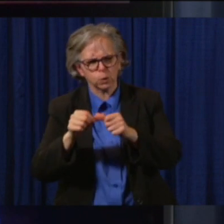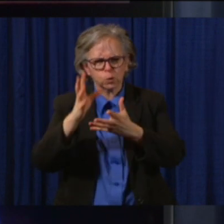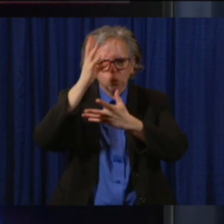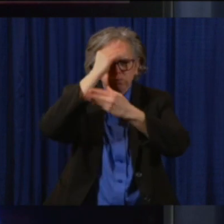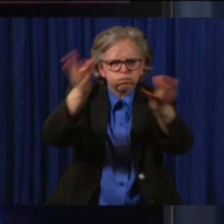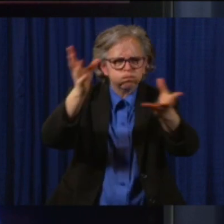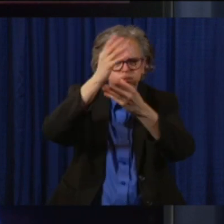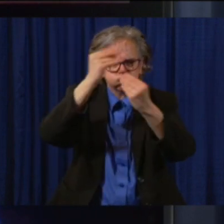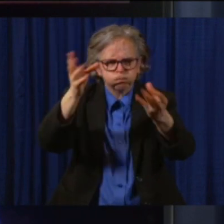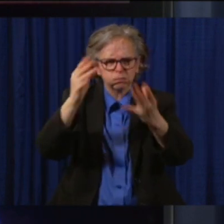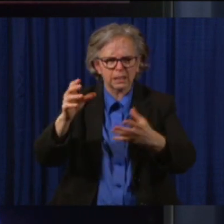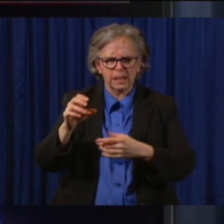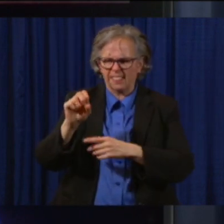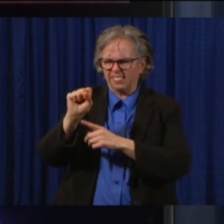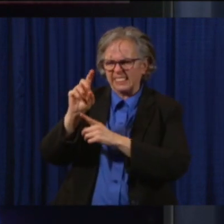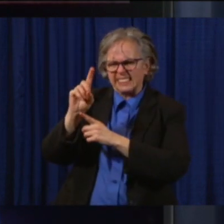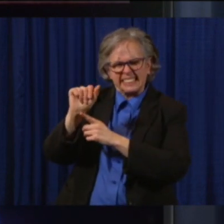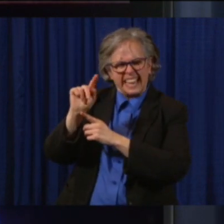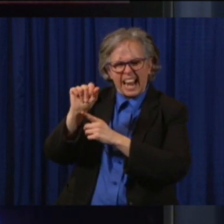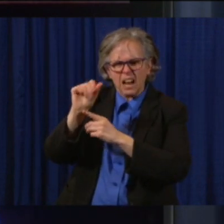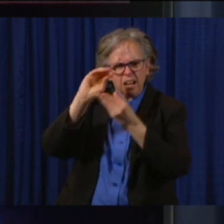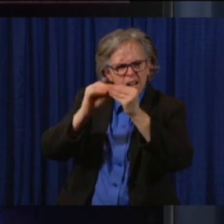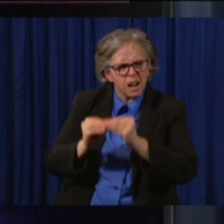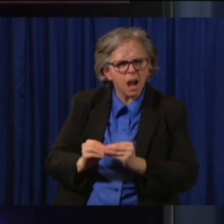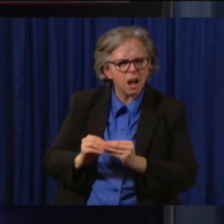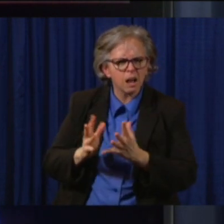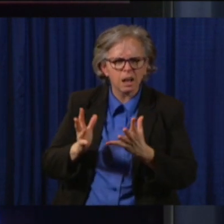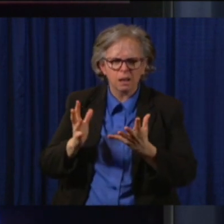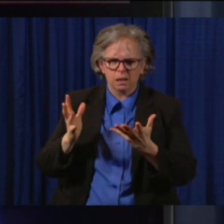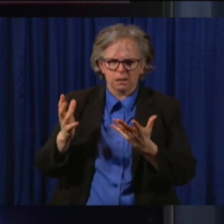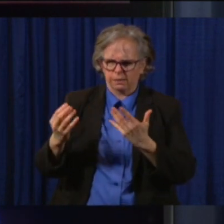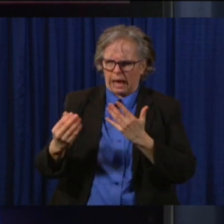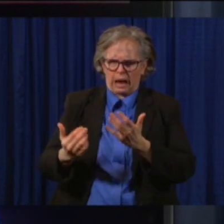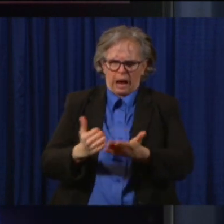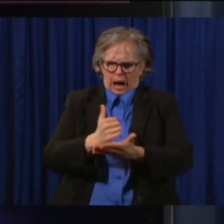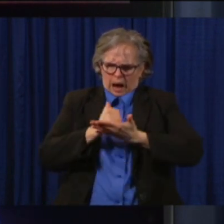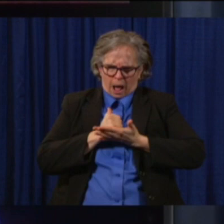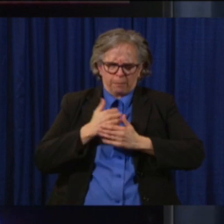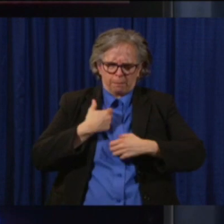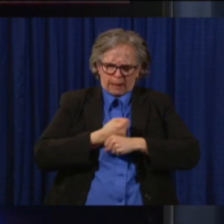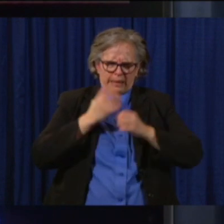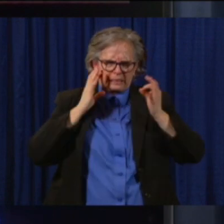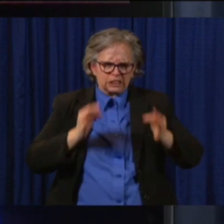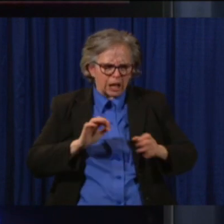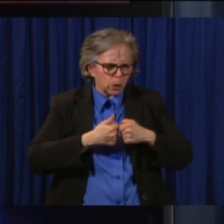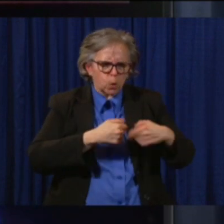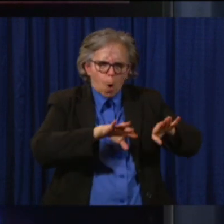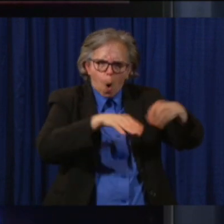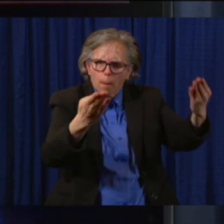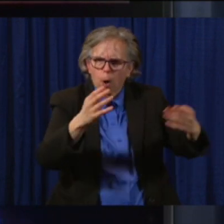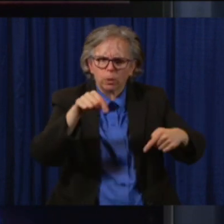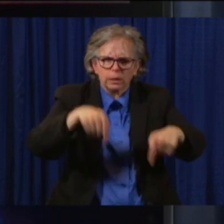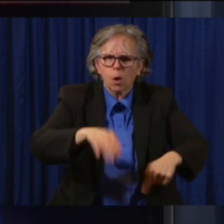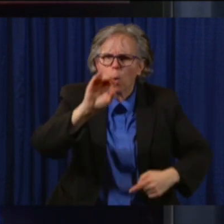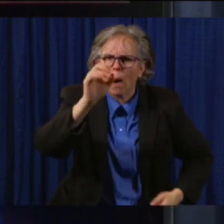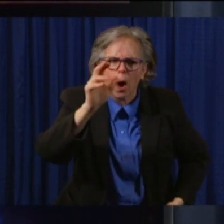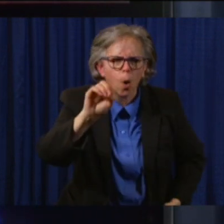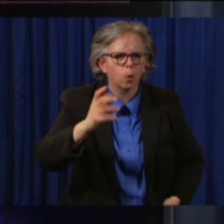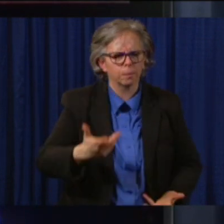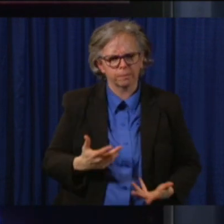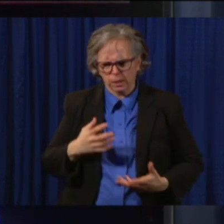drive us as we open the state of Ohio, prioritizing health, prioritizing safety